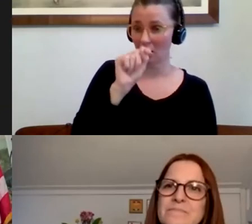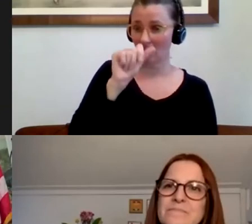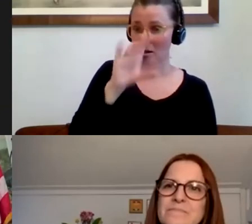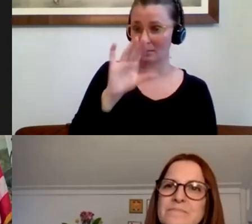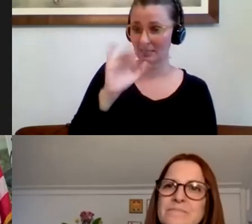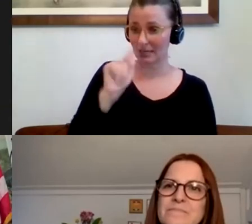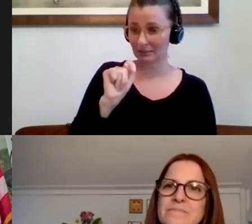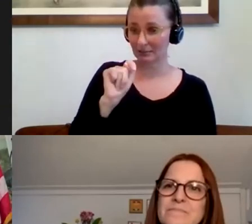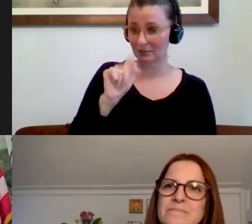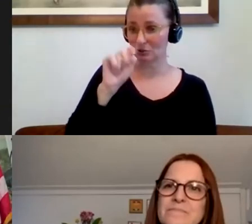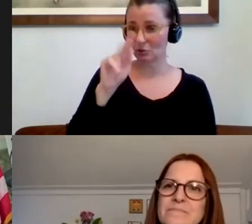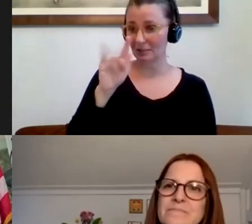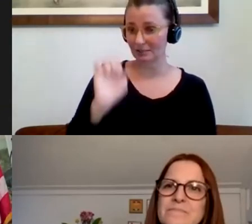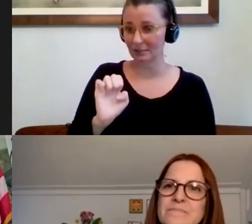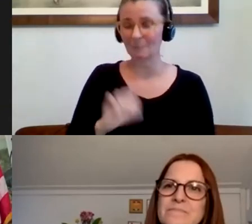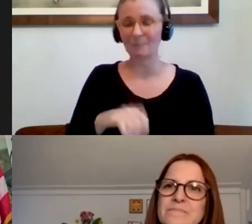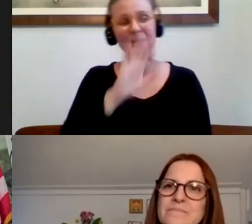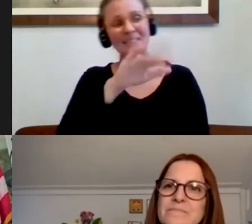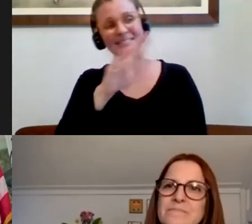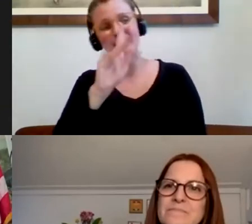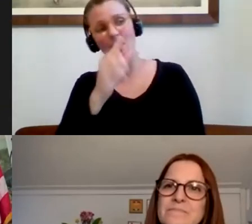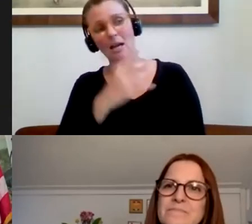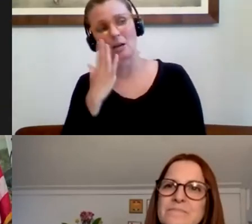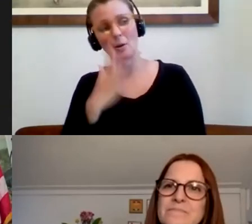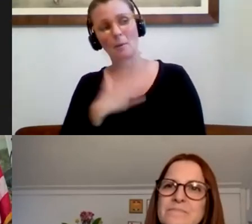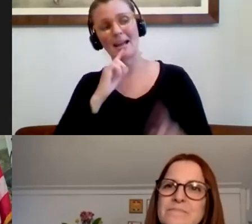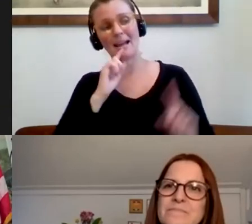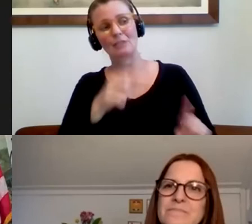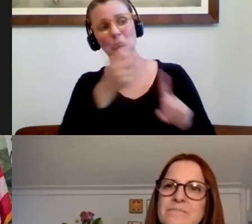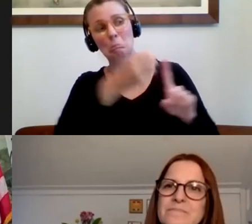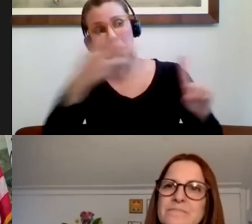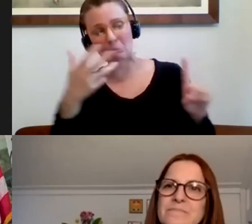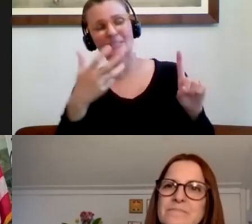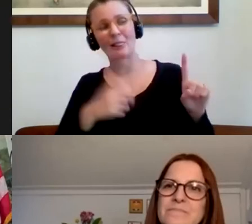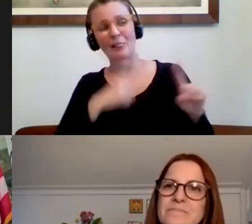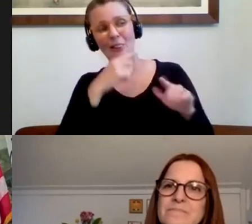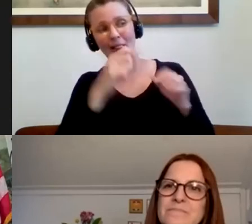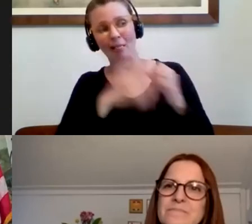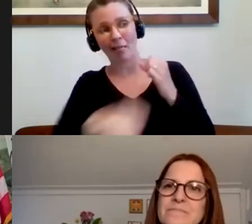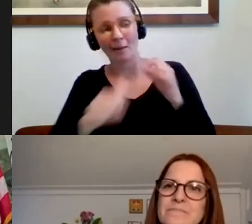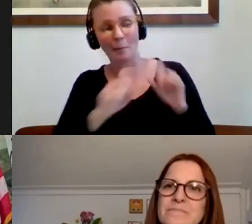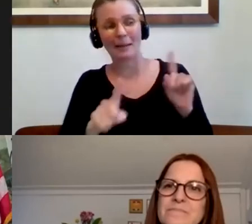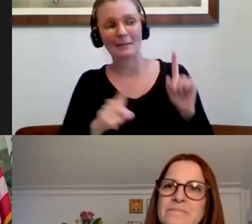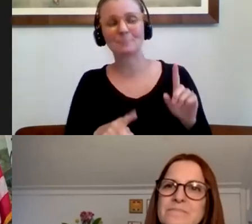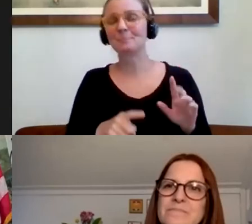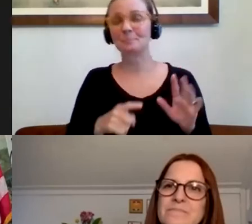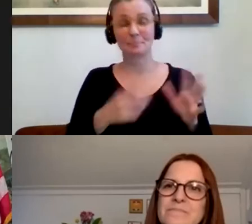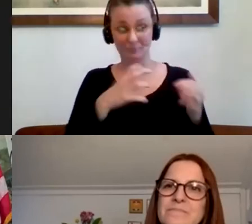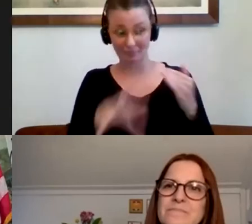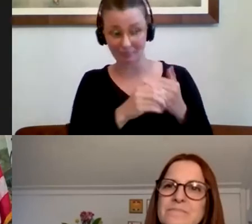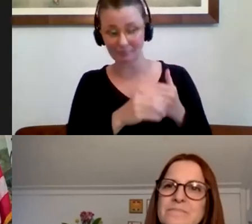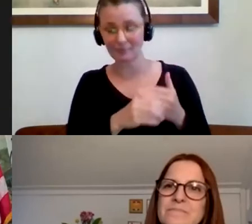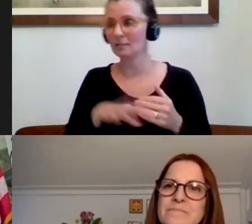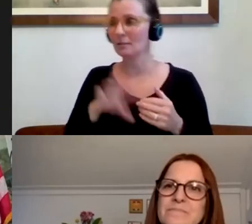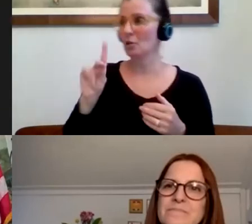did you want, I know I answered a very long-worded answer, but do you want to add to that? No, I'll just answer a couple of, or add a little bit more onto that. I think